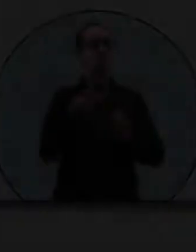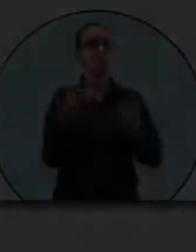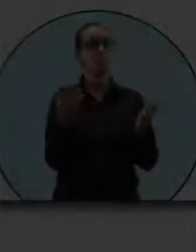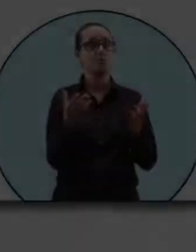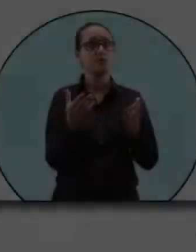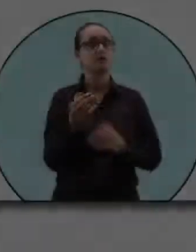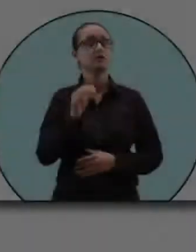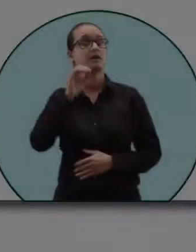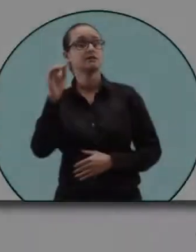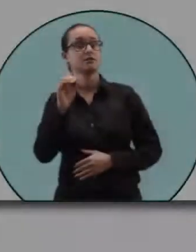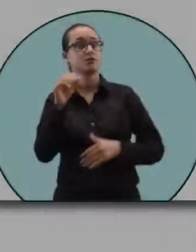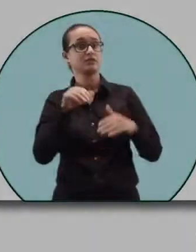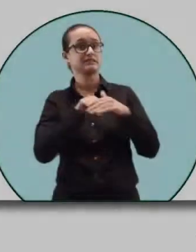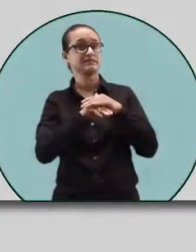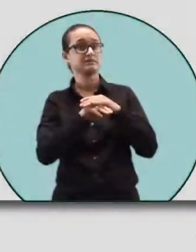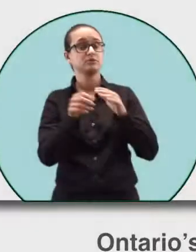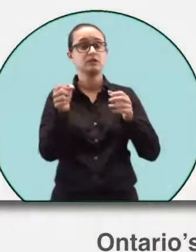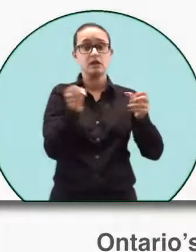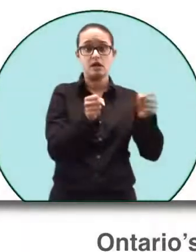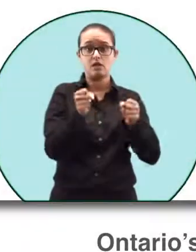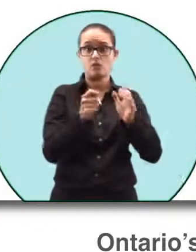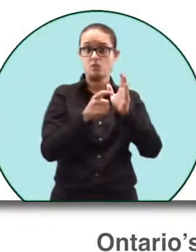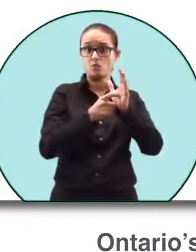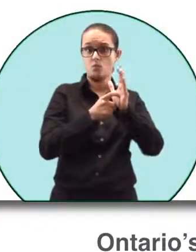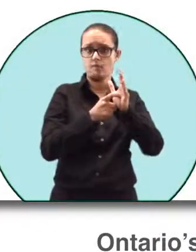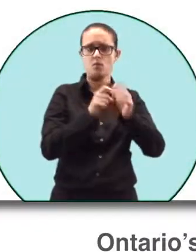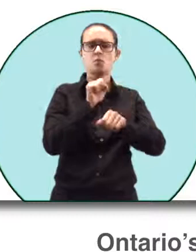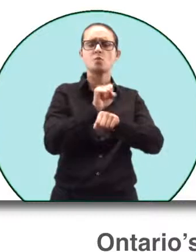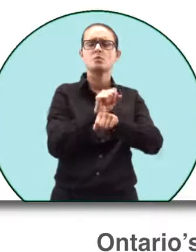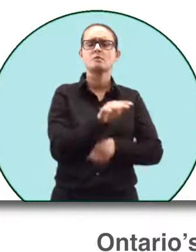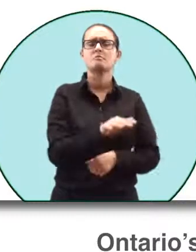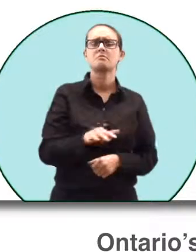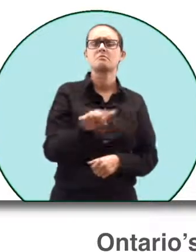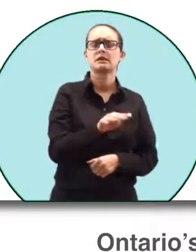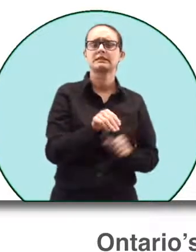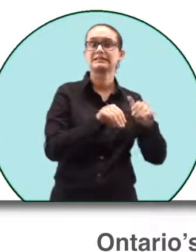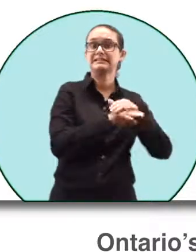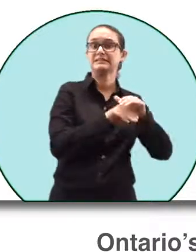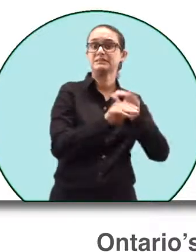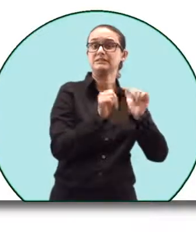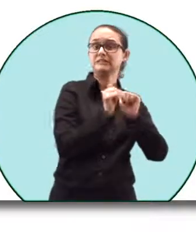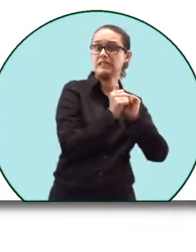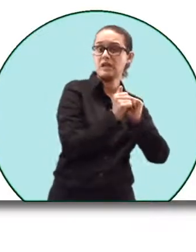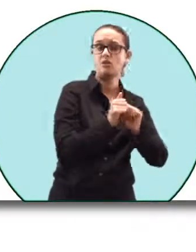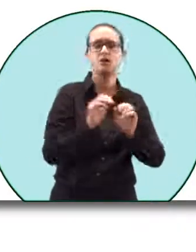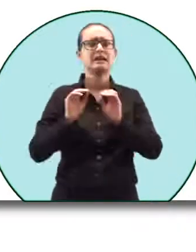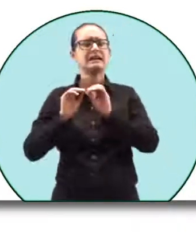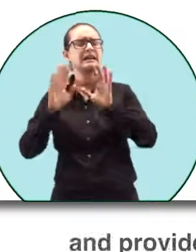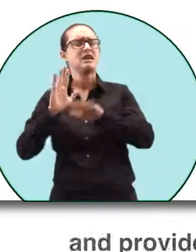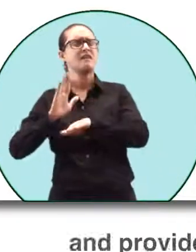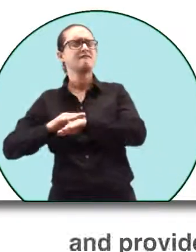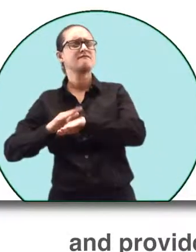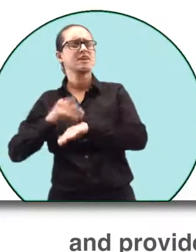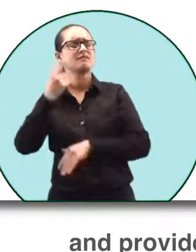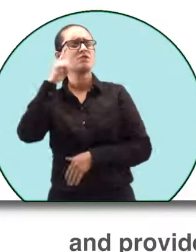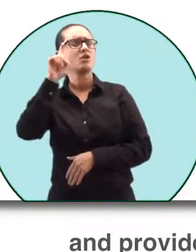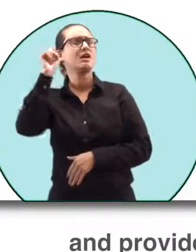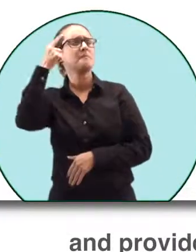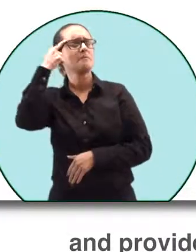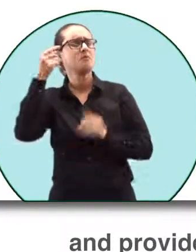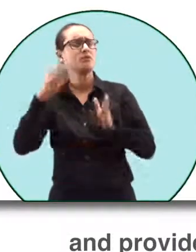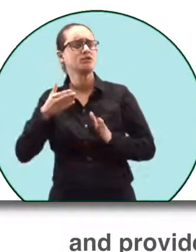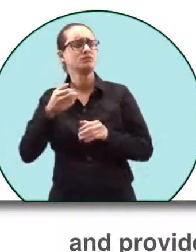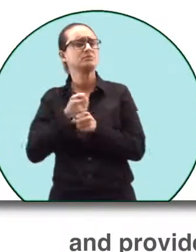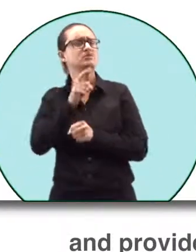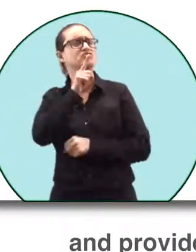This video will highlight Ontario's accessible hiring requirements, practices, and provide some